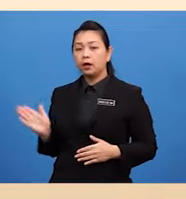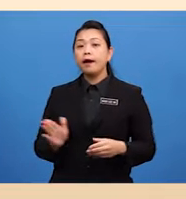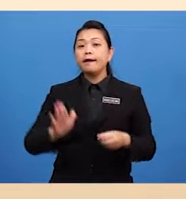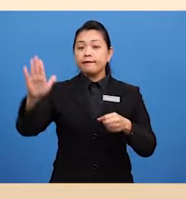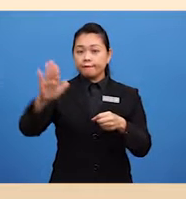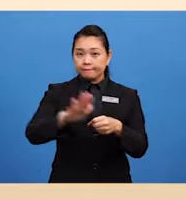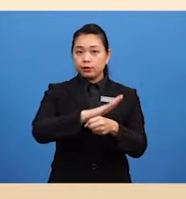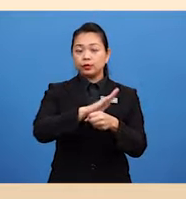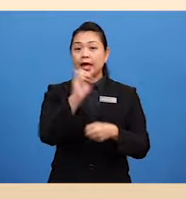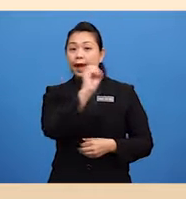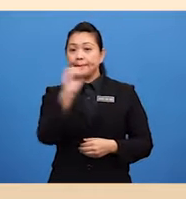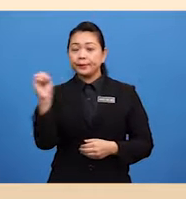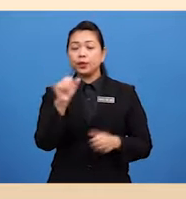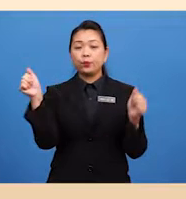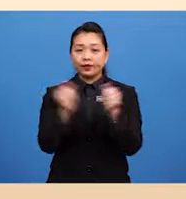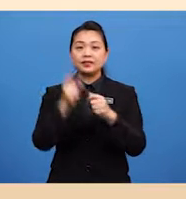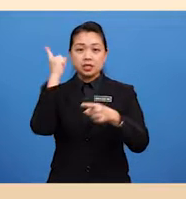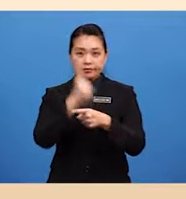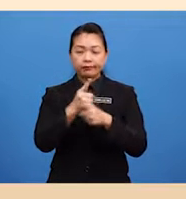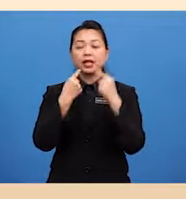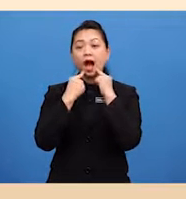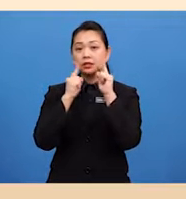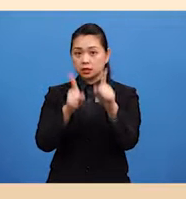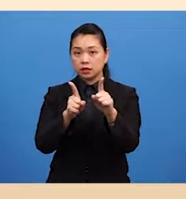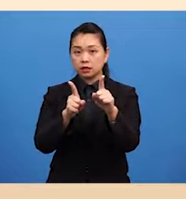Empty Cells With The Correct Answers